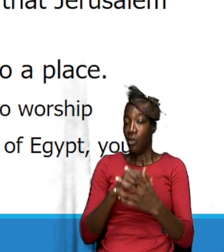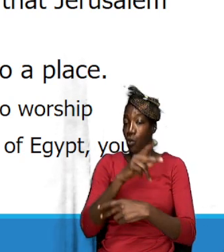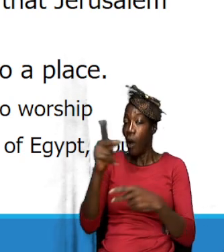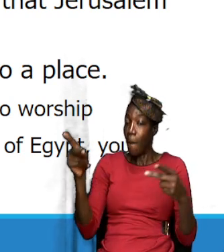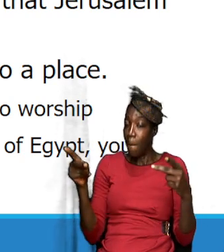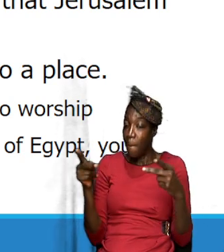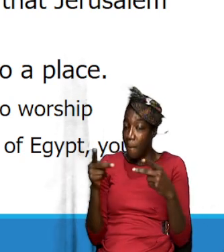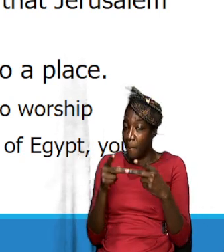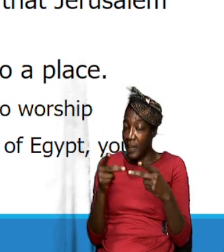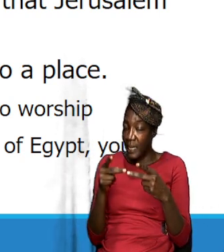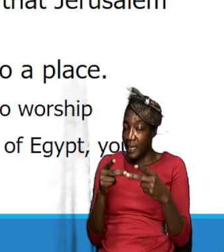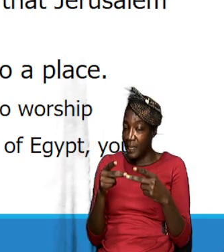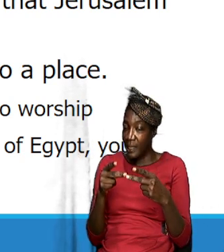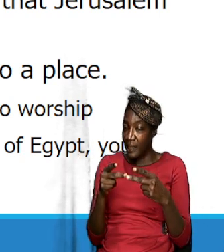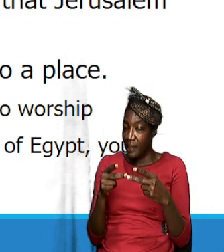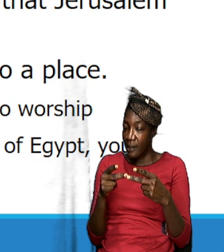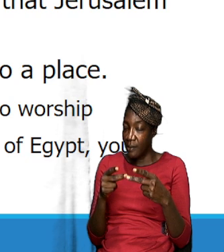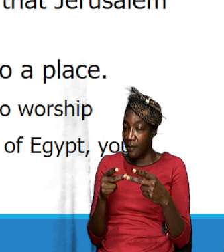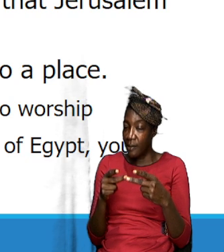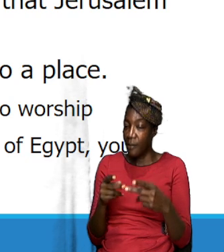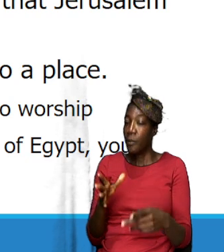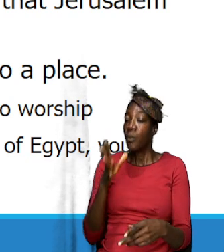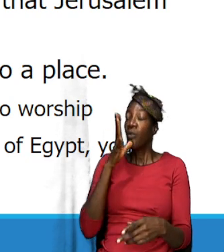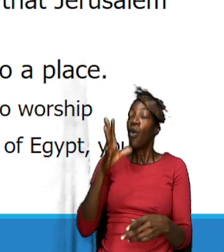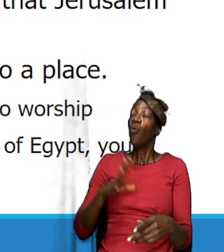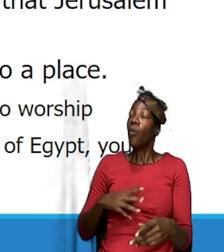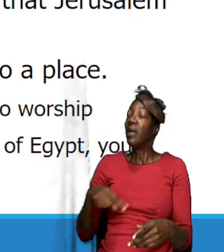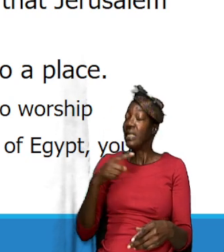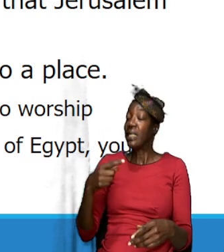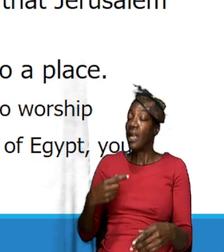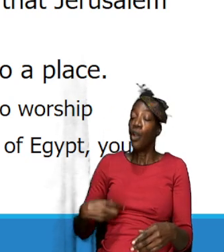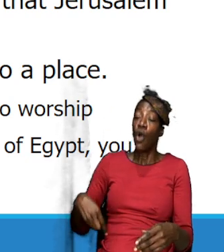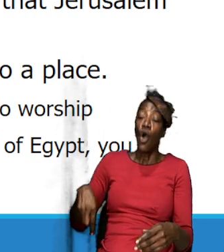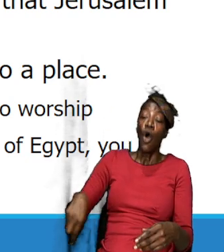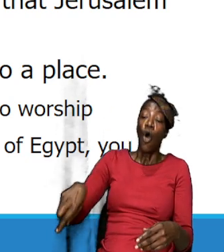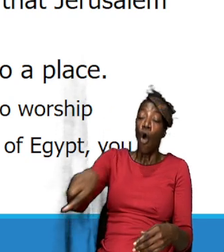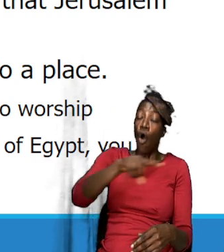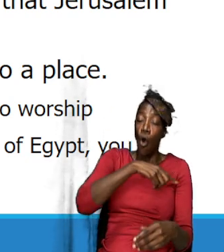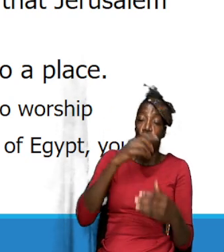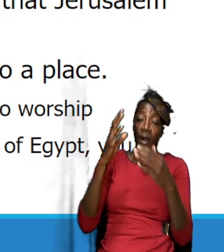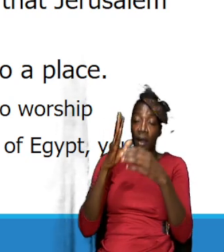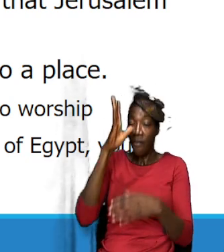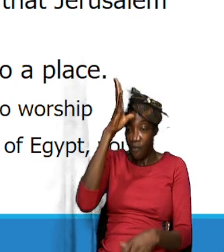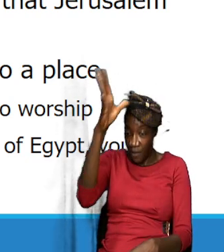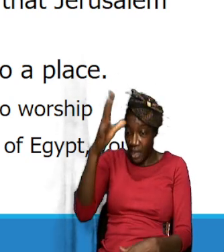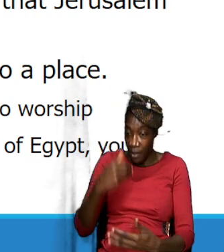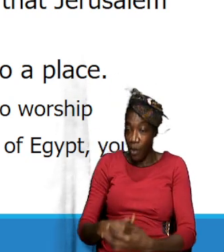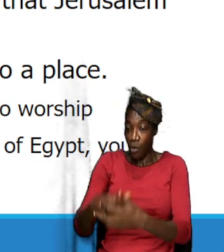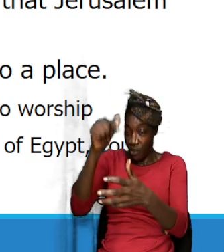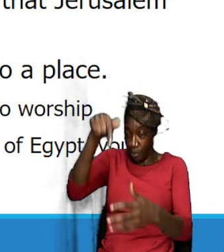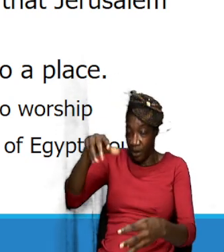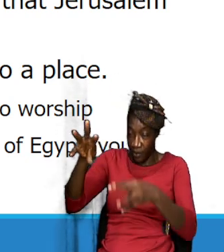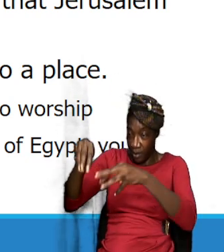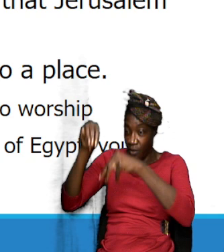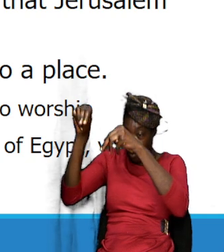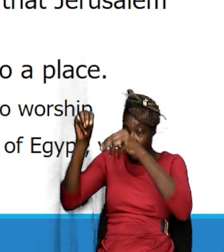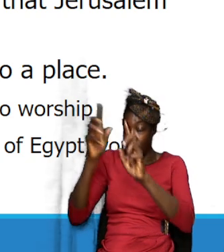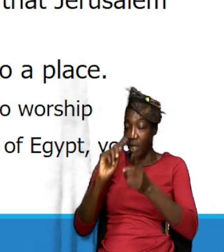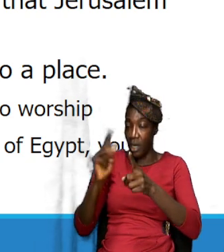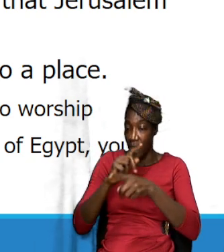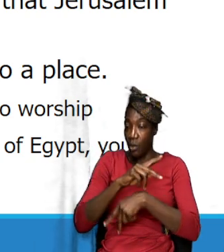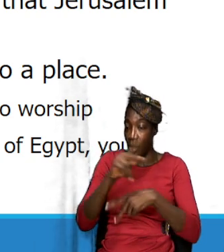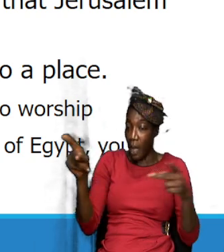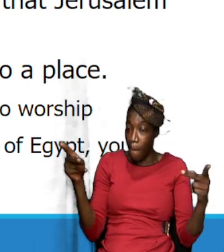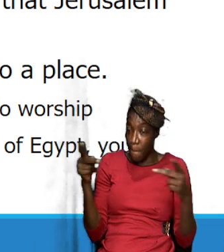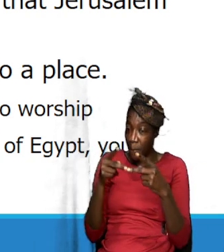says our father worship in this mountain you know speaking about a physical place